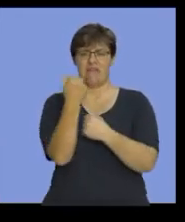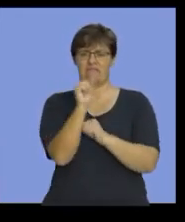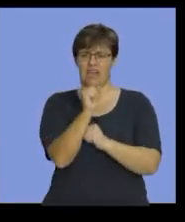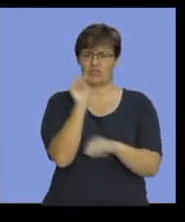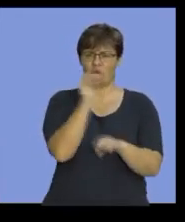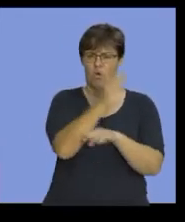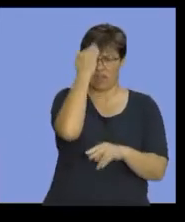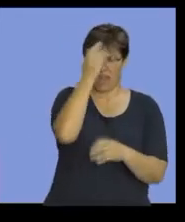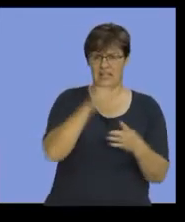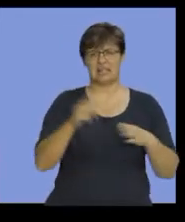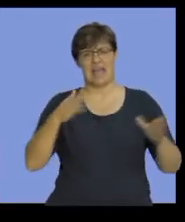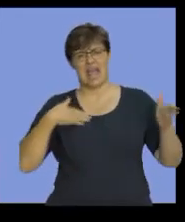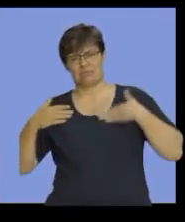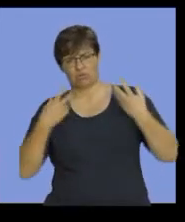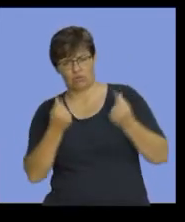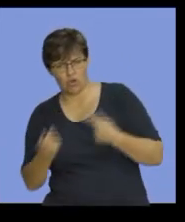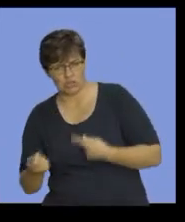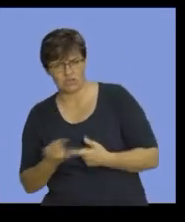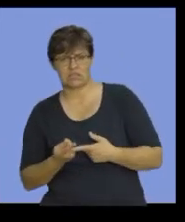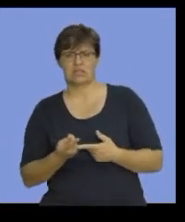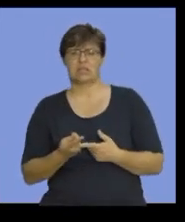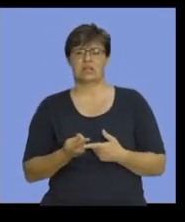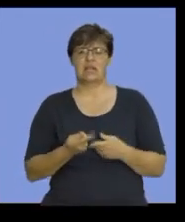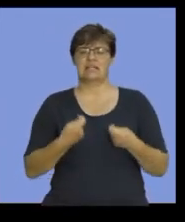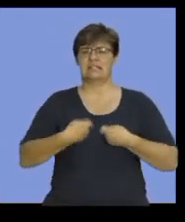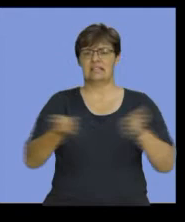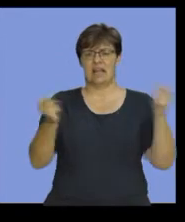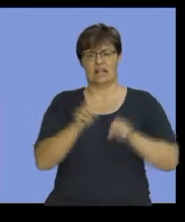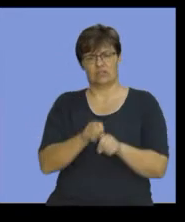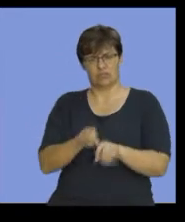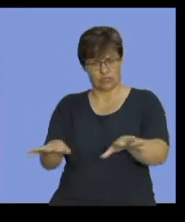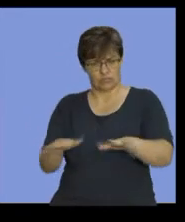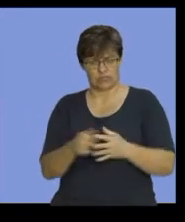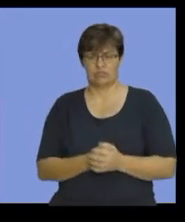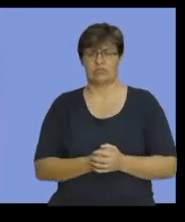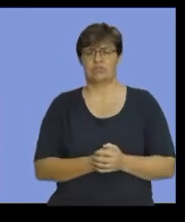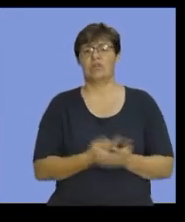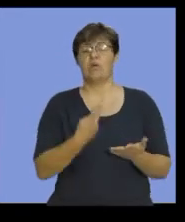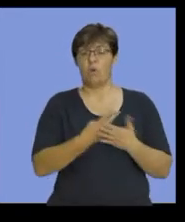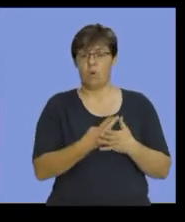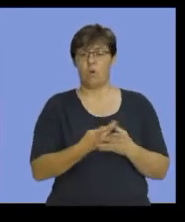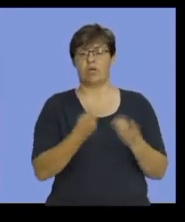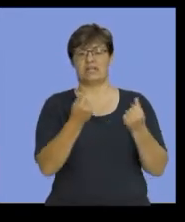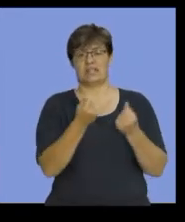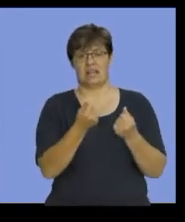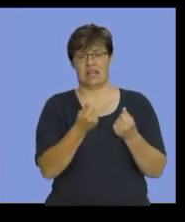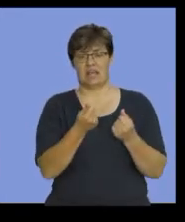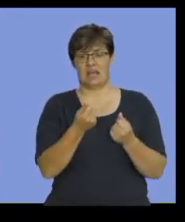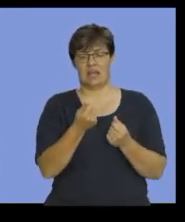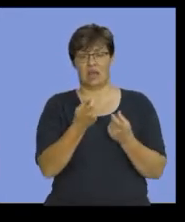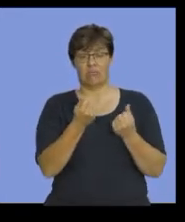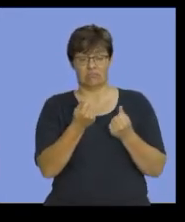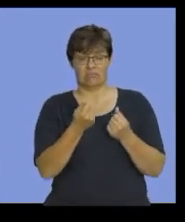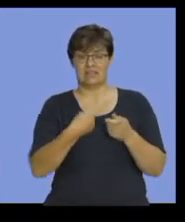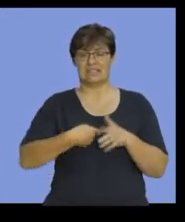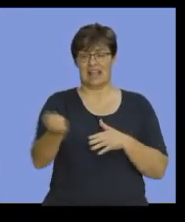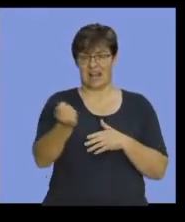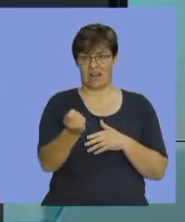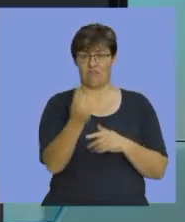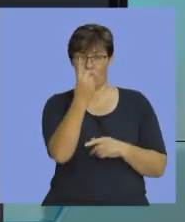There's my admin cost. There's my selling and distribution. And there's my selling price per unit. Okay.